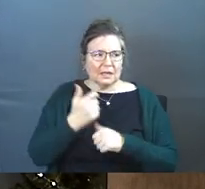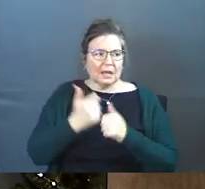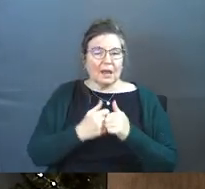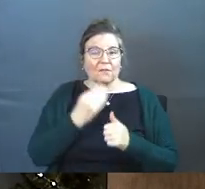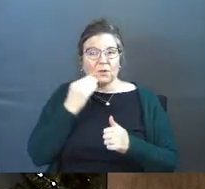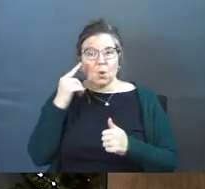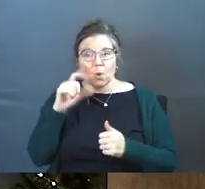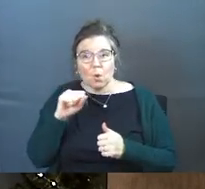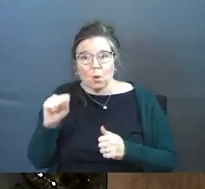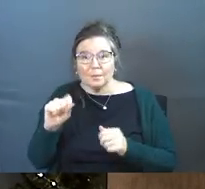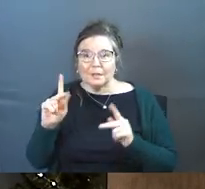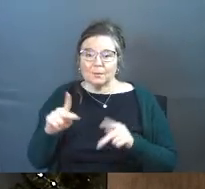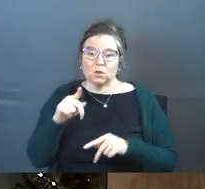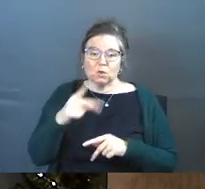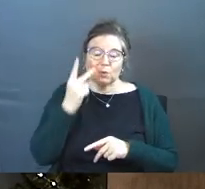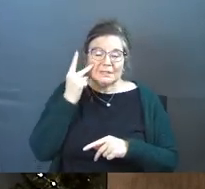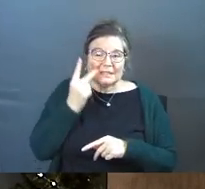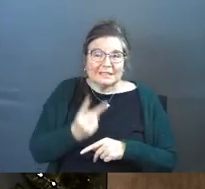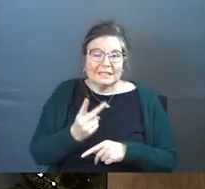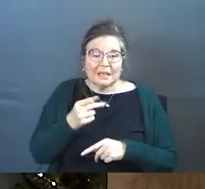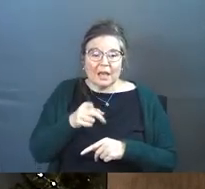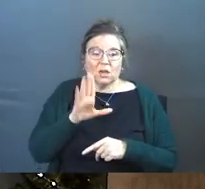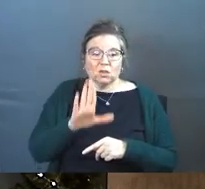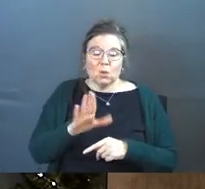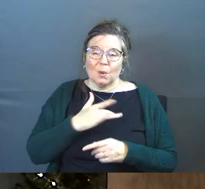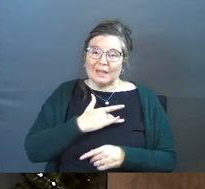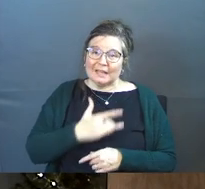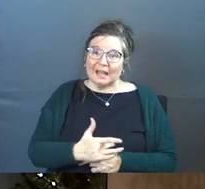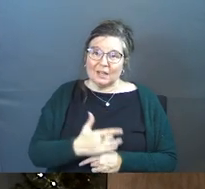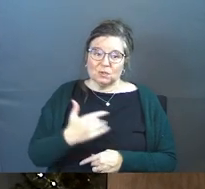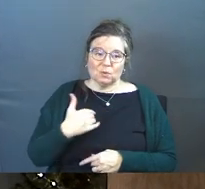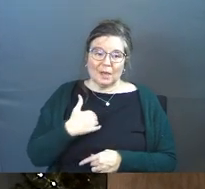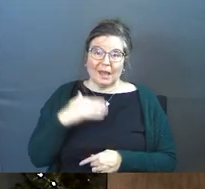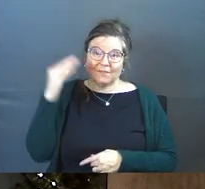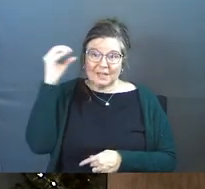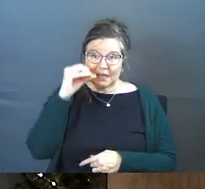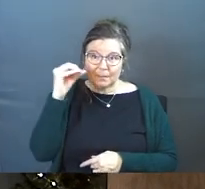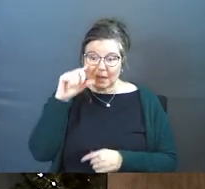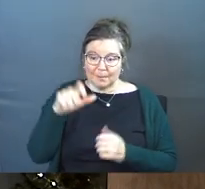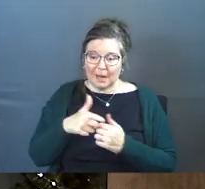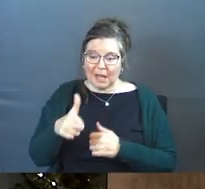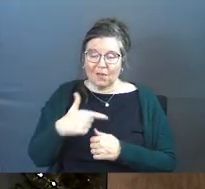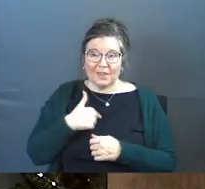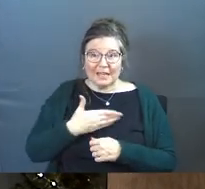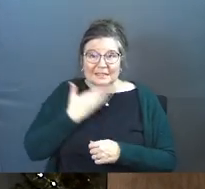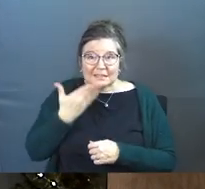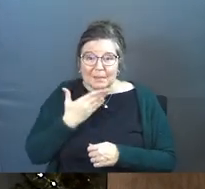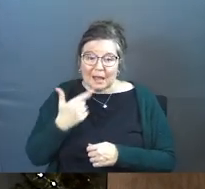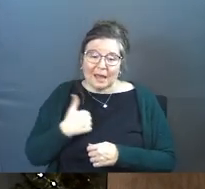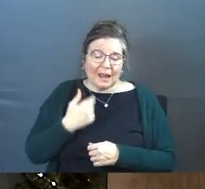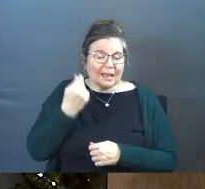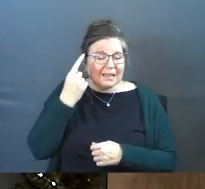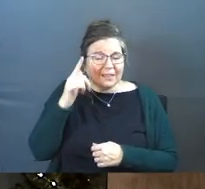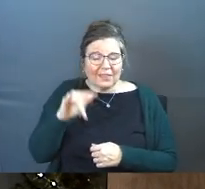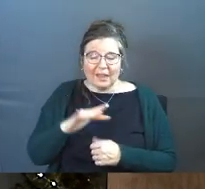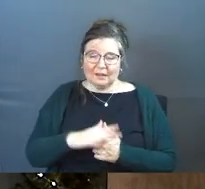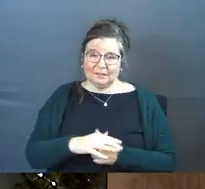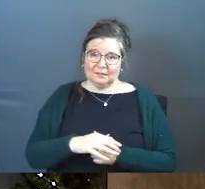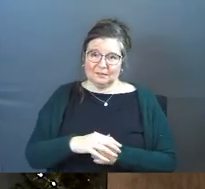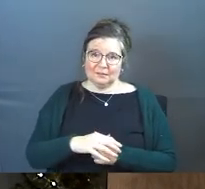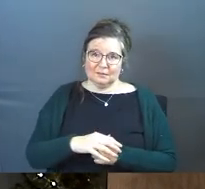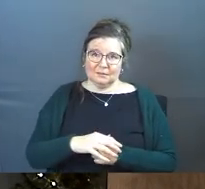every homeless person you see and you're inclined to have an opinion about how they smell. And I get that.